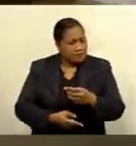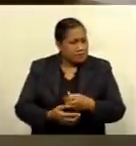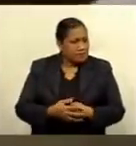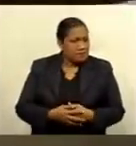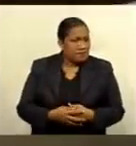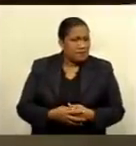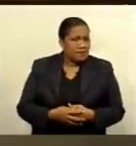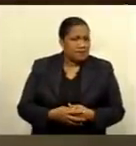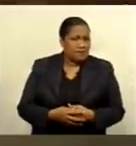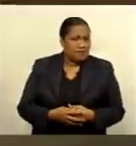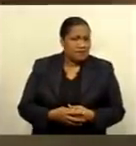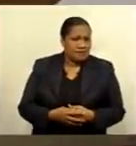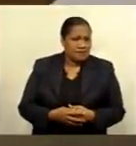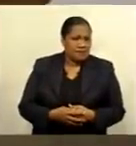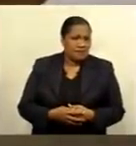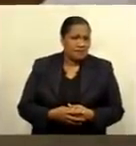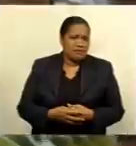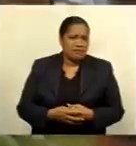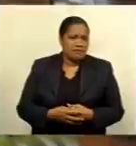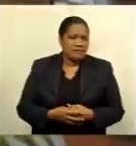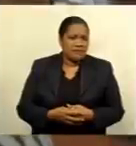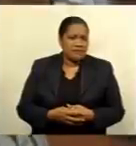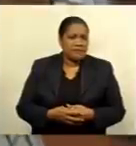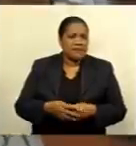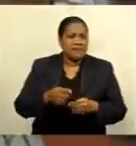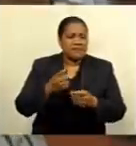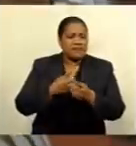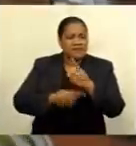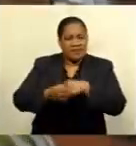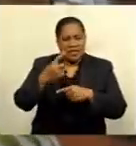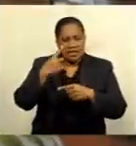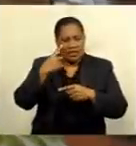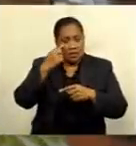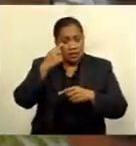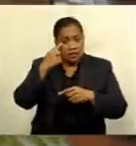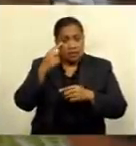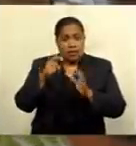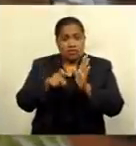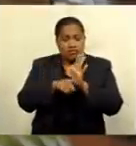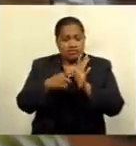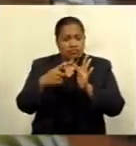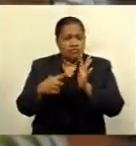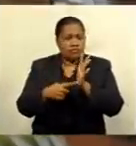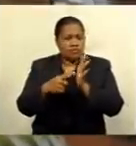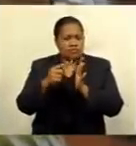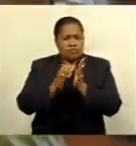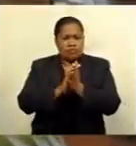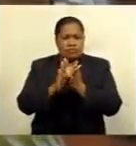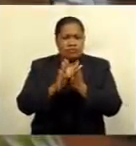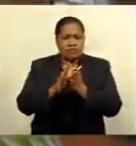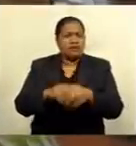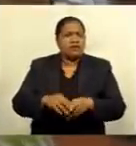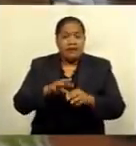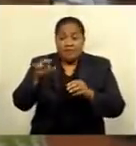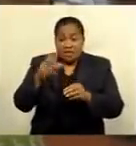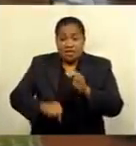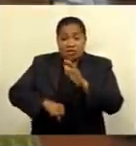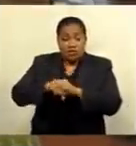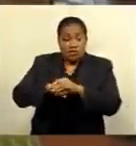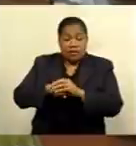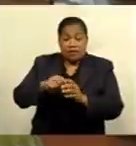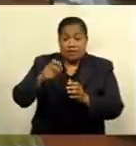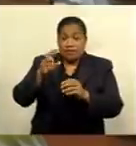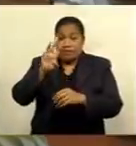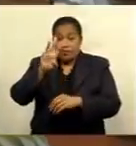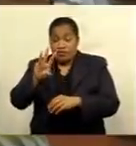retinopathy as, you know, one of those top three, you know, in the country as our causes